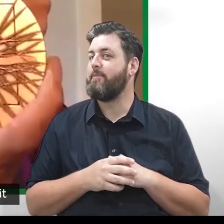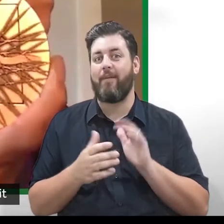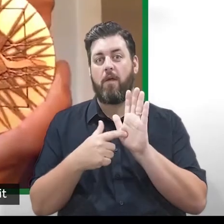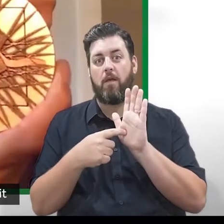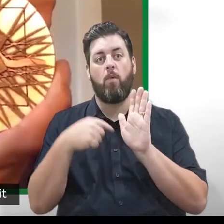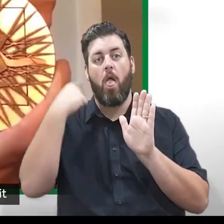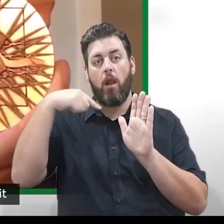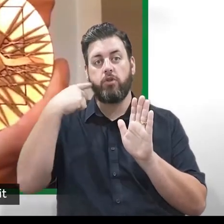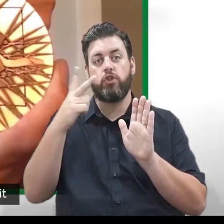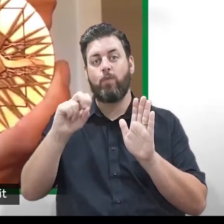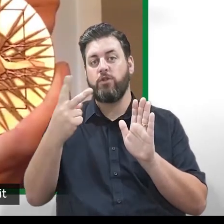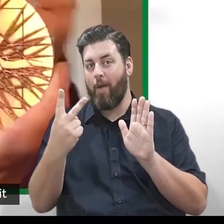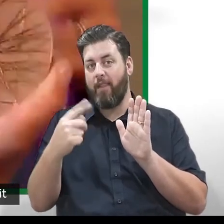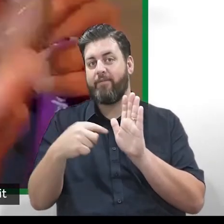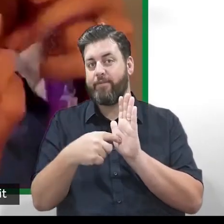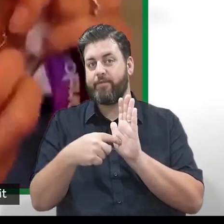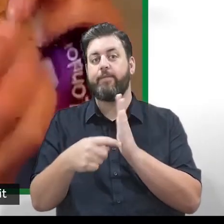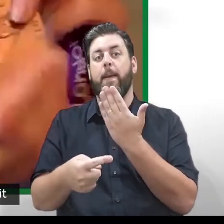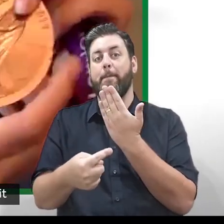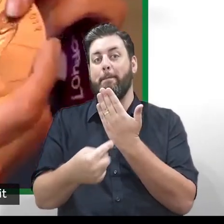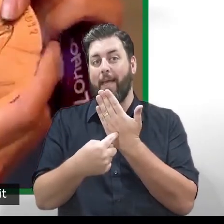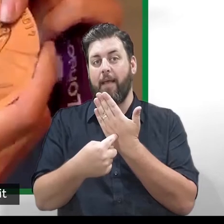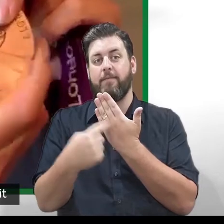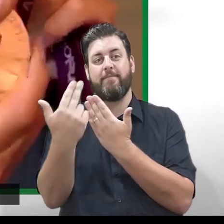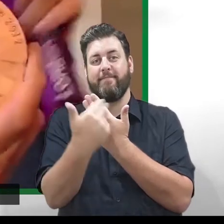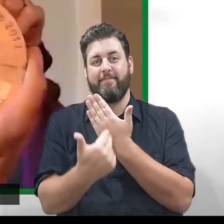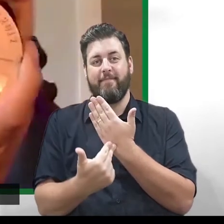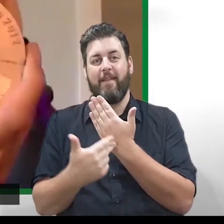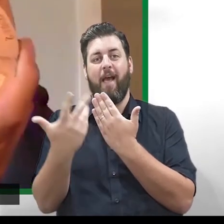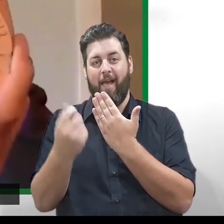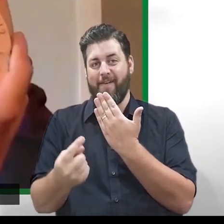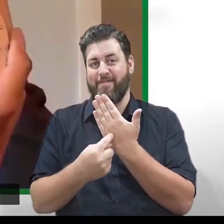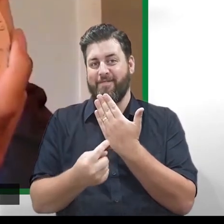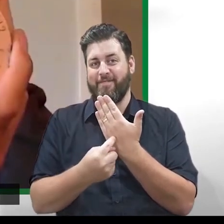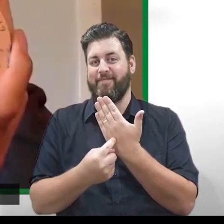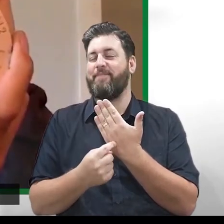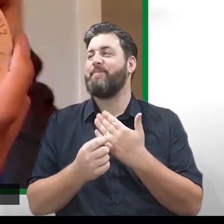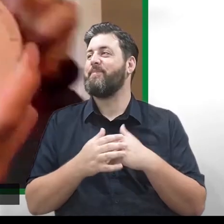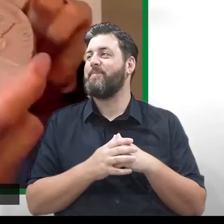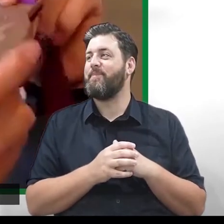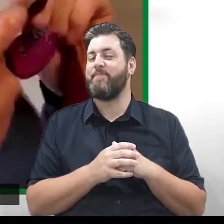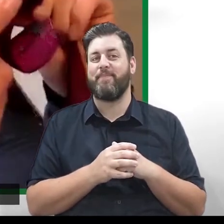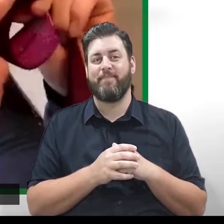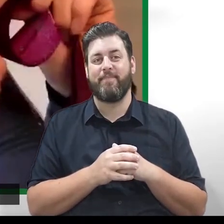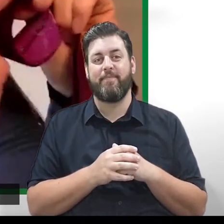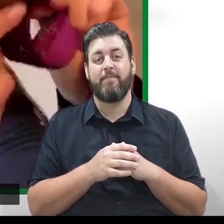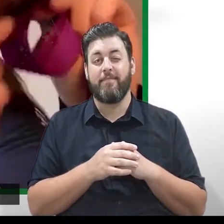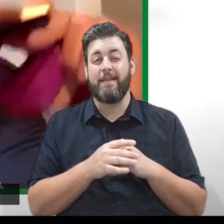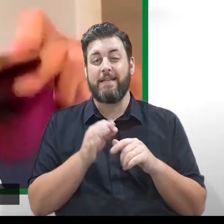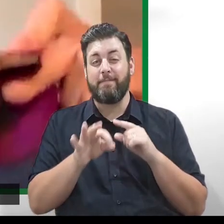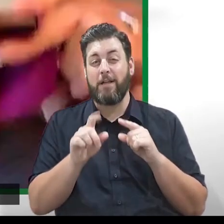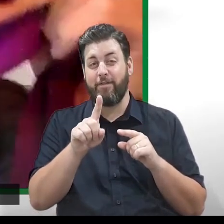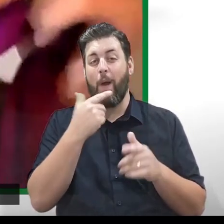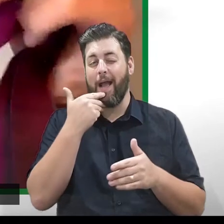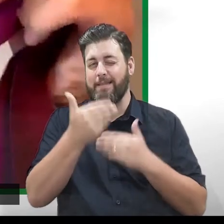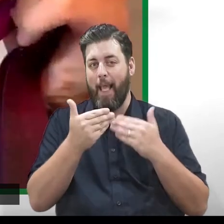London 2012 logo on it. And then it all has a design on the back as well. And just for you guys,